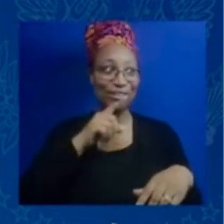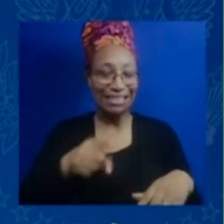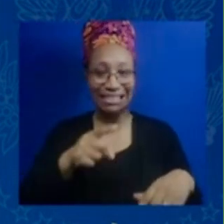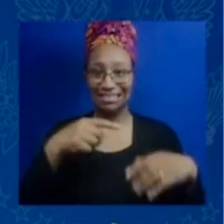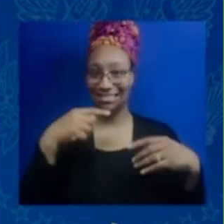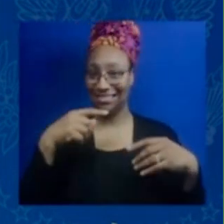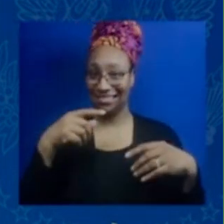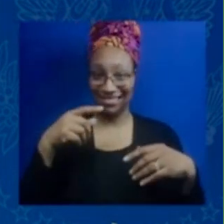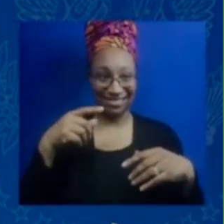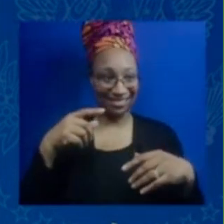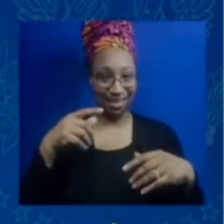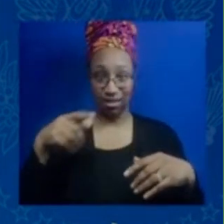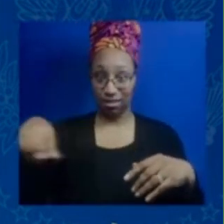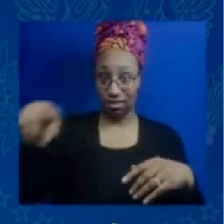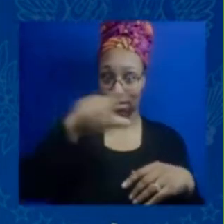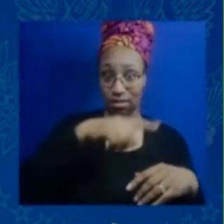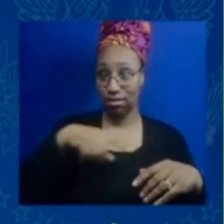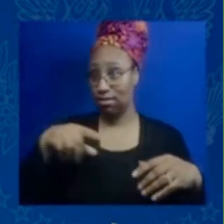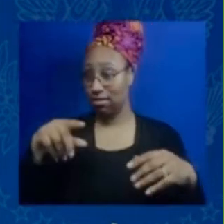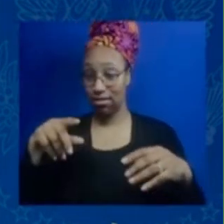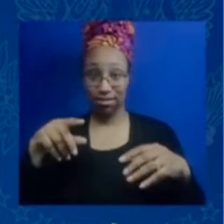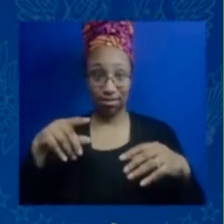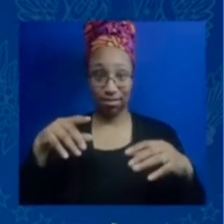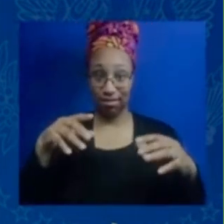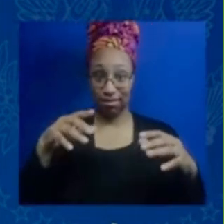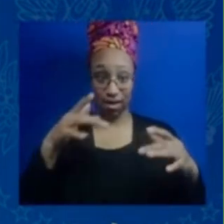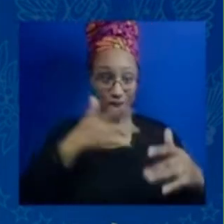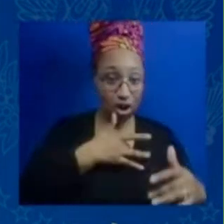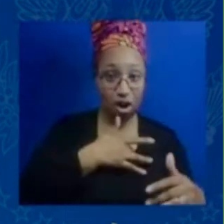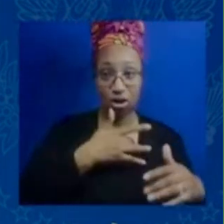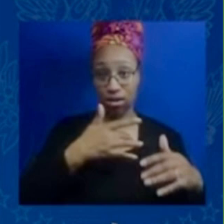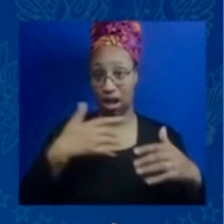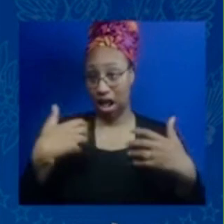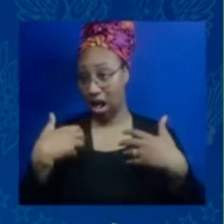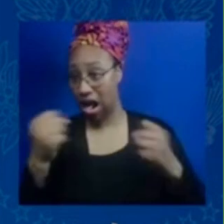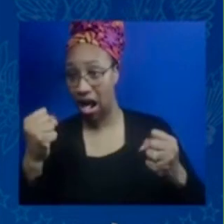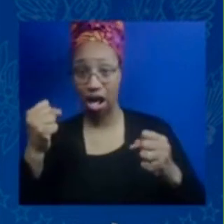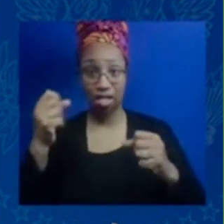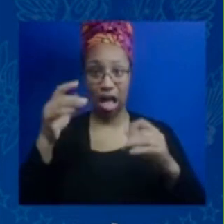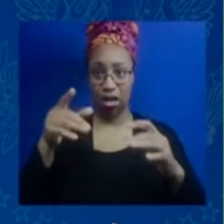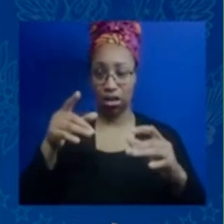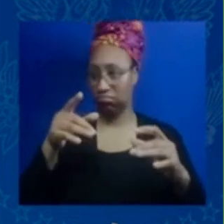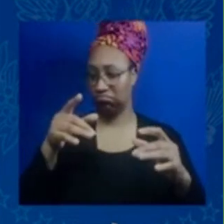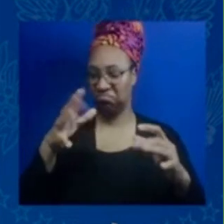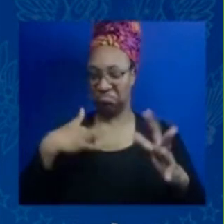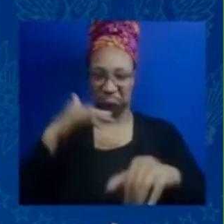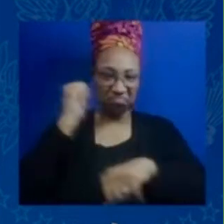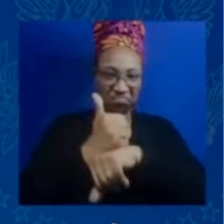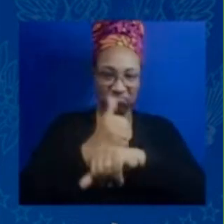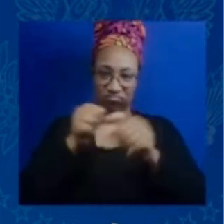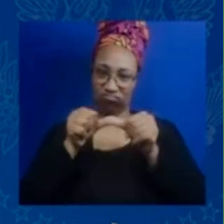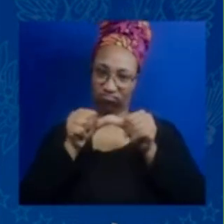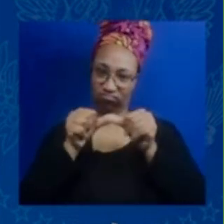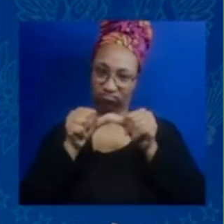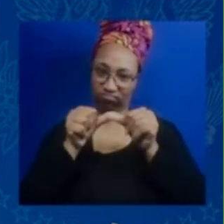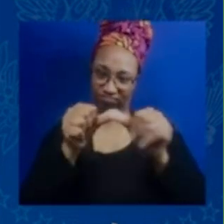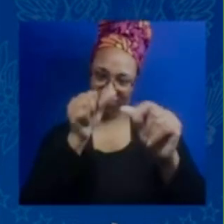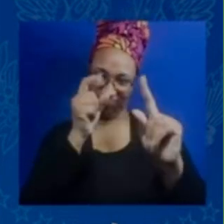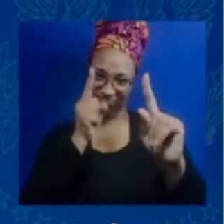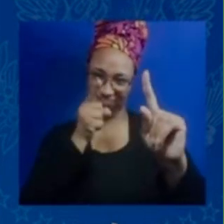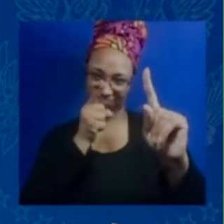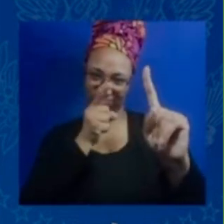product out for and I think just don't ever give up on that why and keep going for it even though it might take a little bit more time